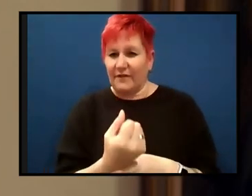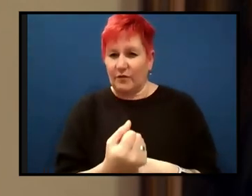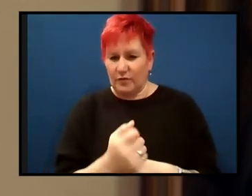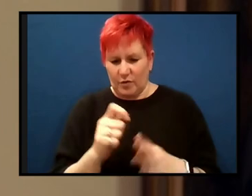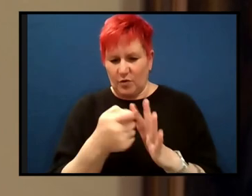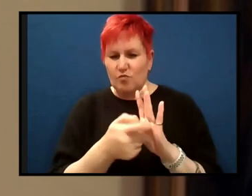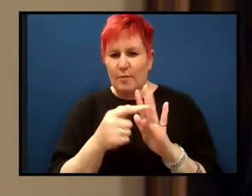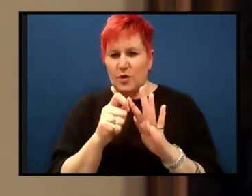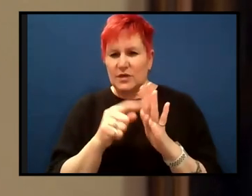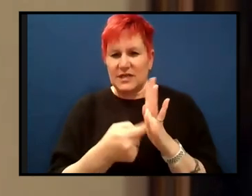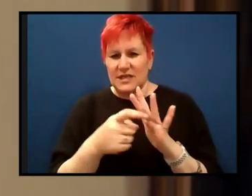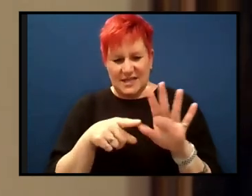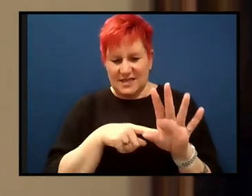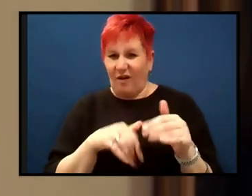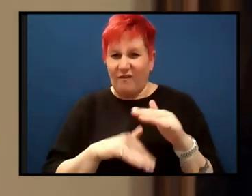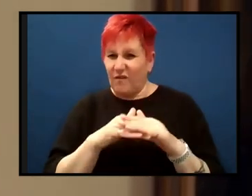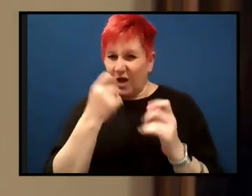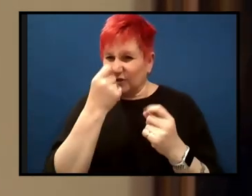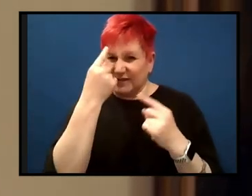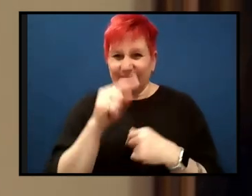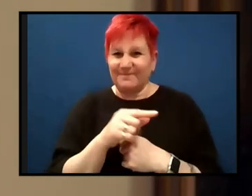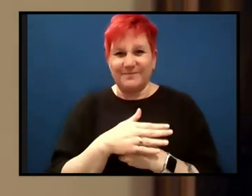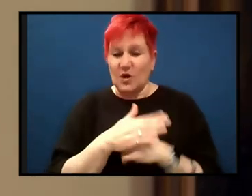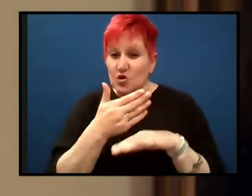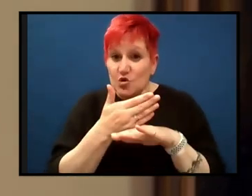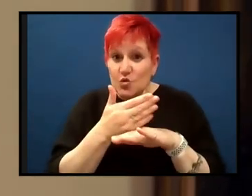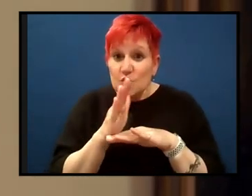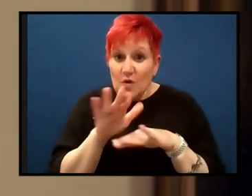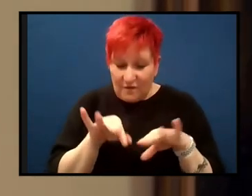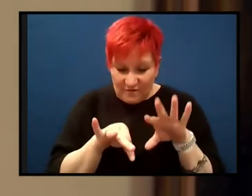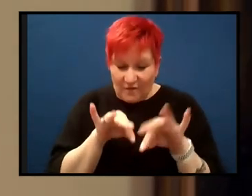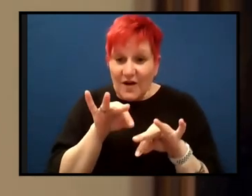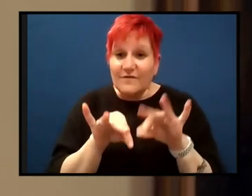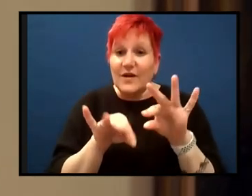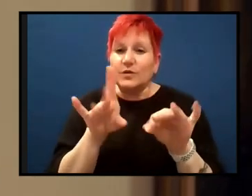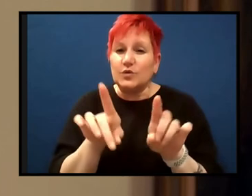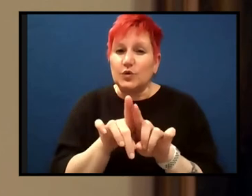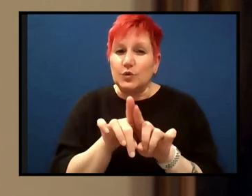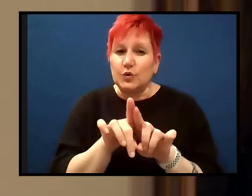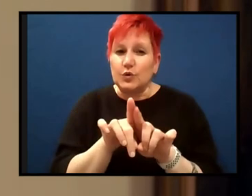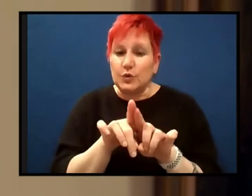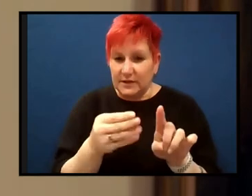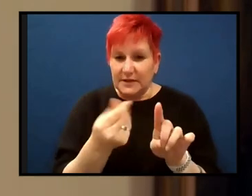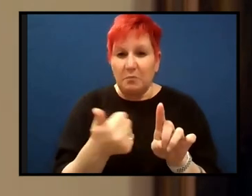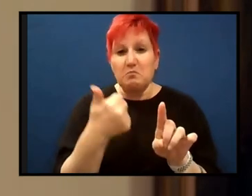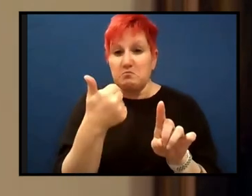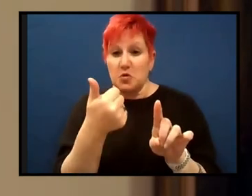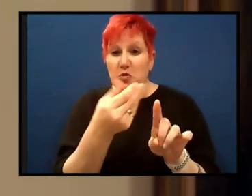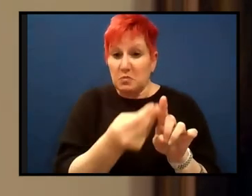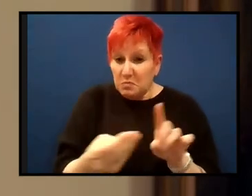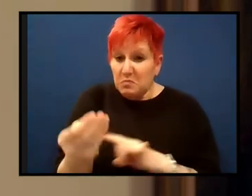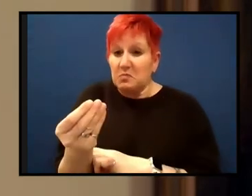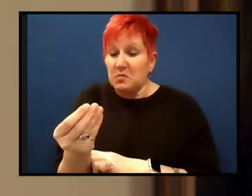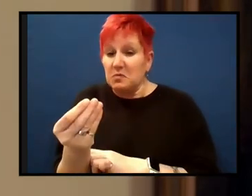uh, understand yet. Uh, and there are new minerals being found, which also have incredible properties and some of them are actually applied, uh, tech, you know,